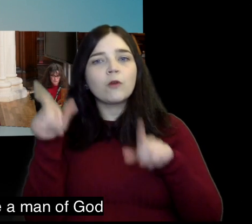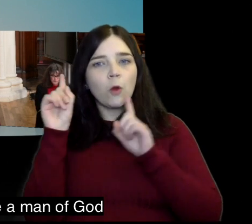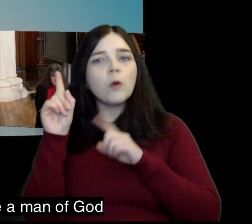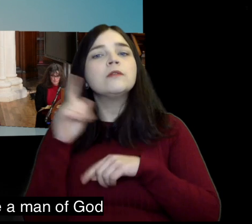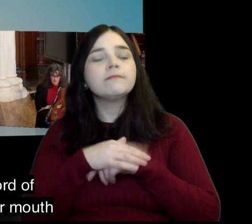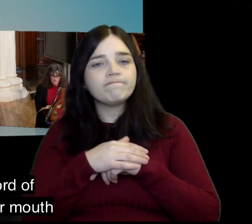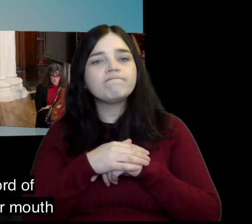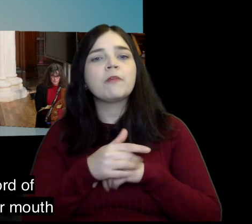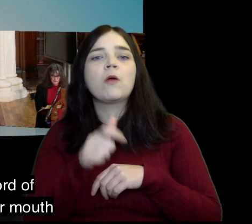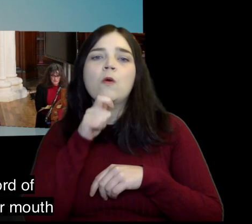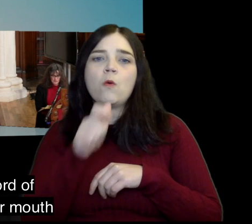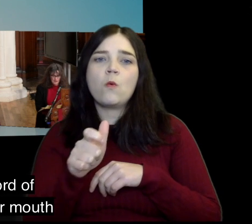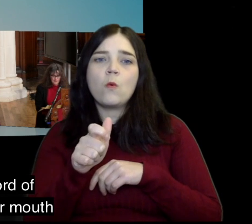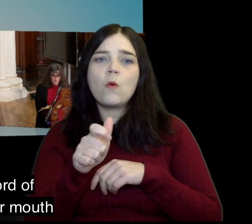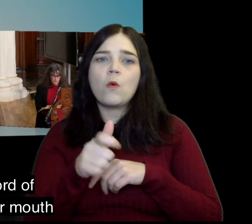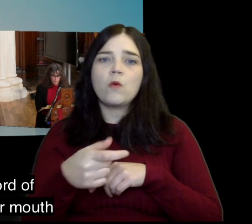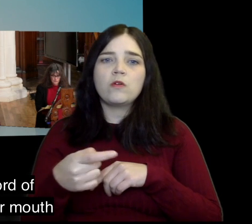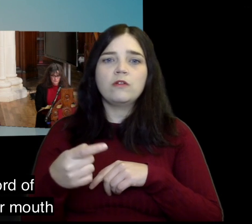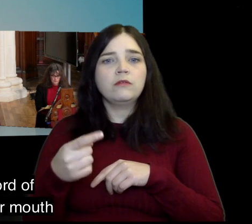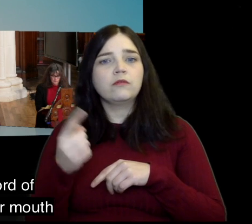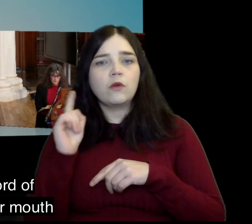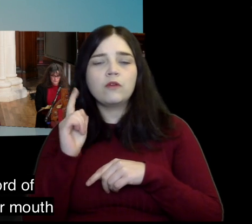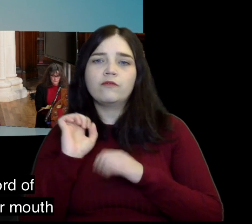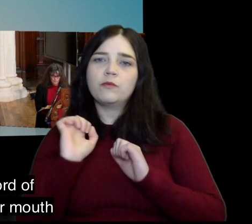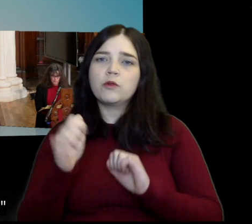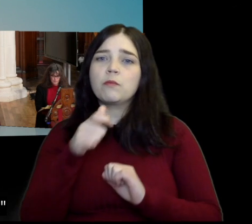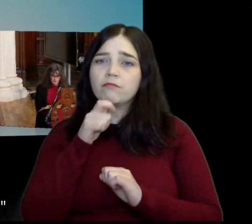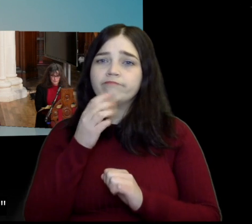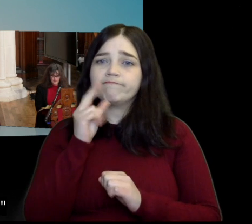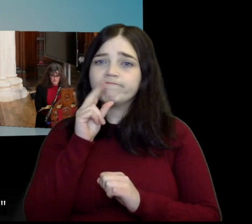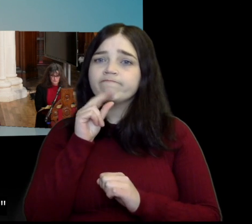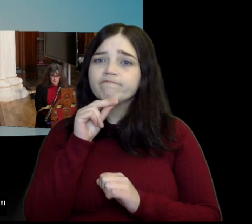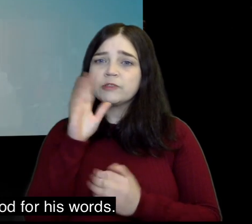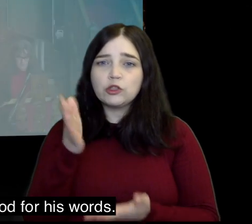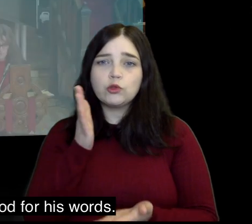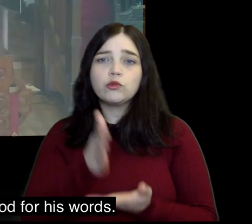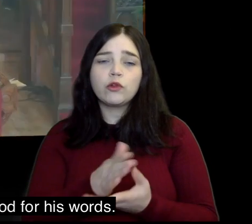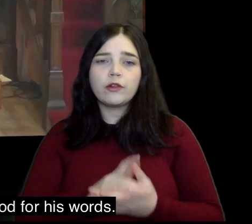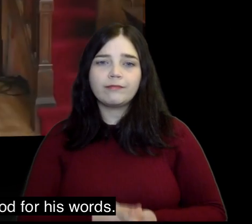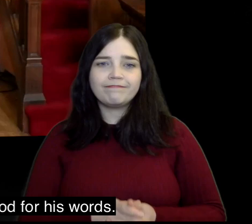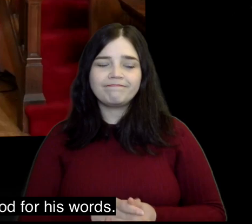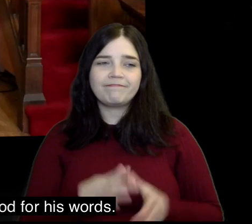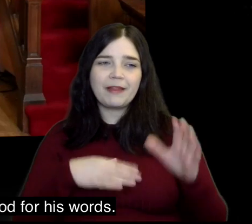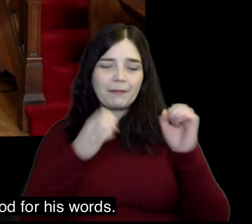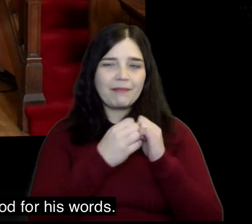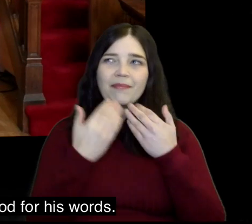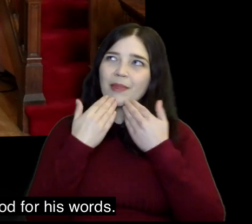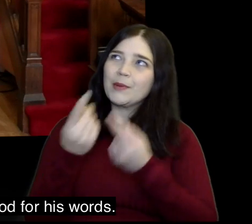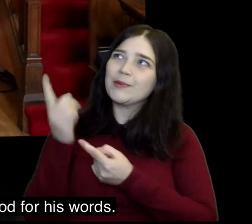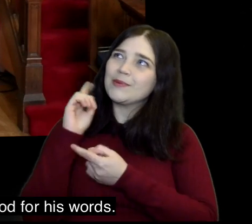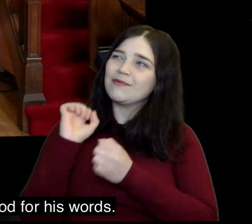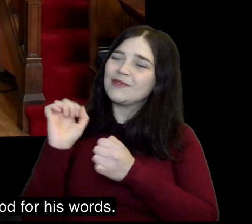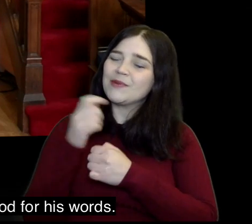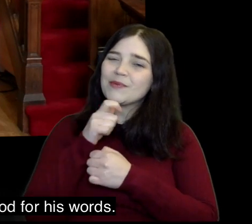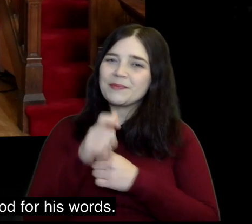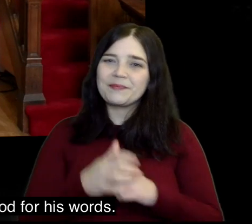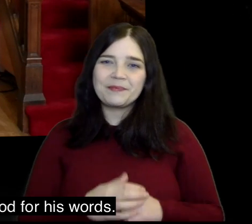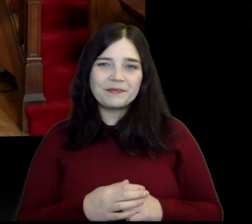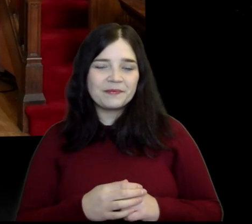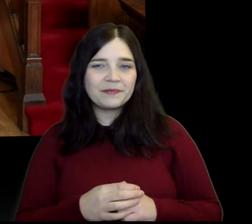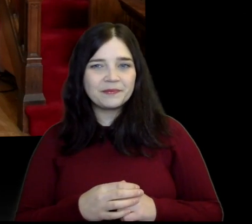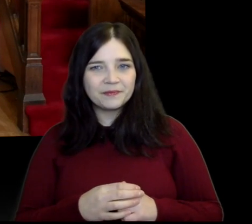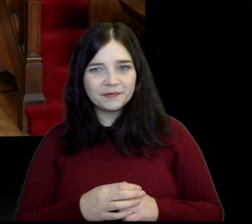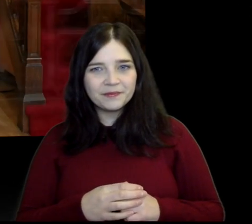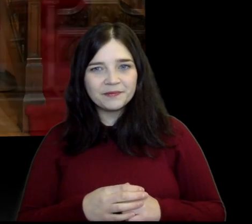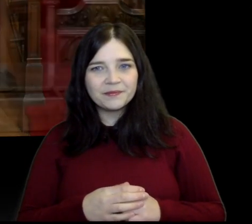I know that you are a man of God and that the word of the Lord from your mouth is the truth Amen and thanks be to God for his